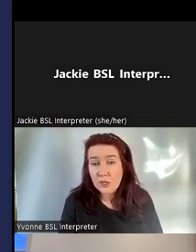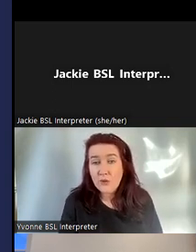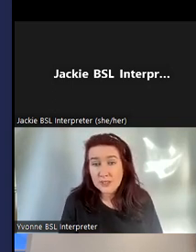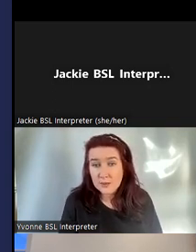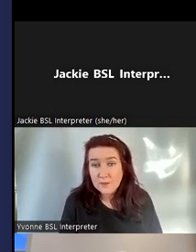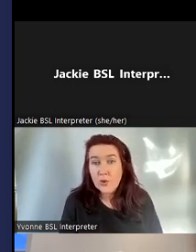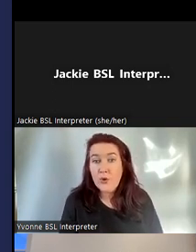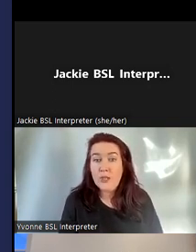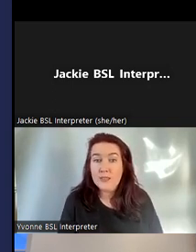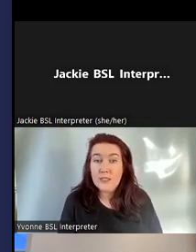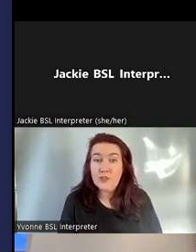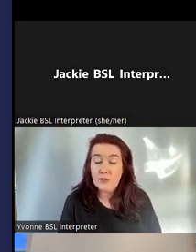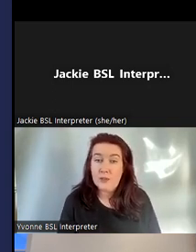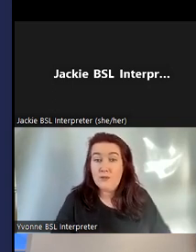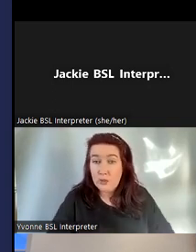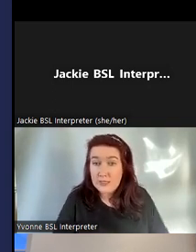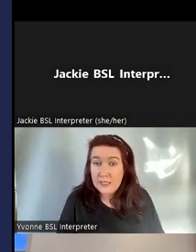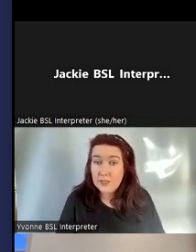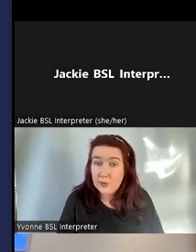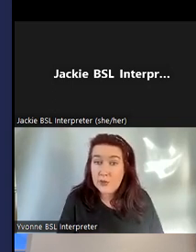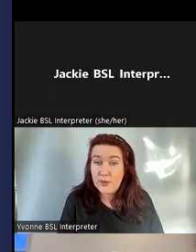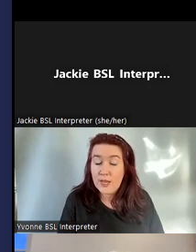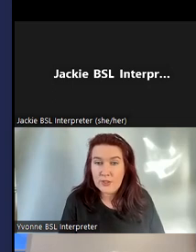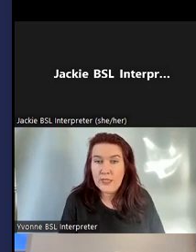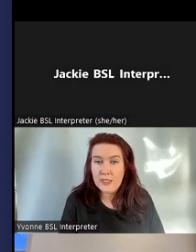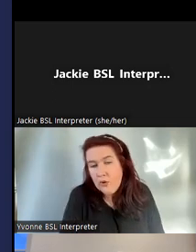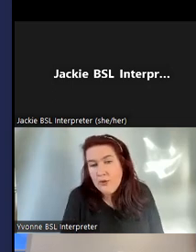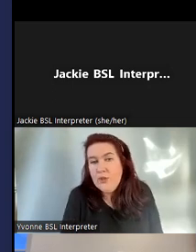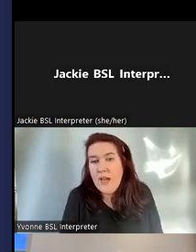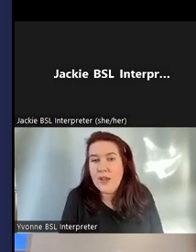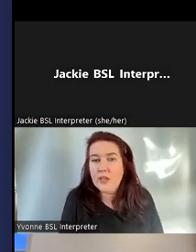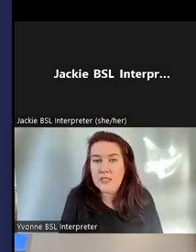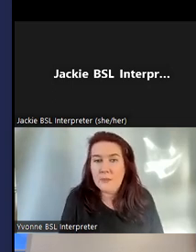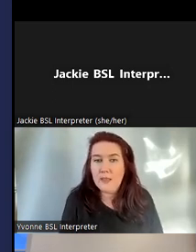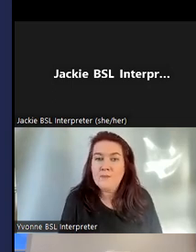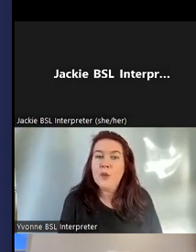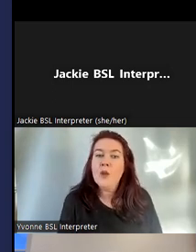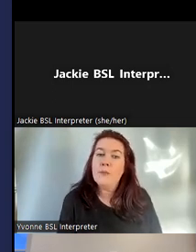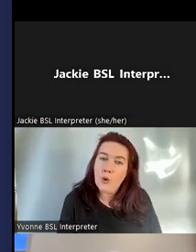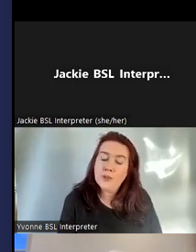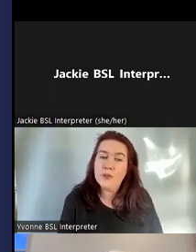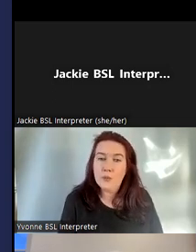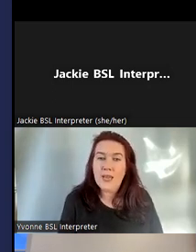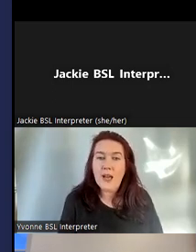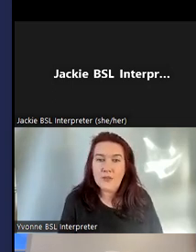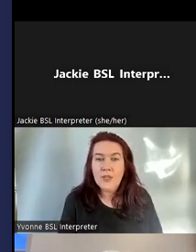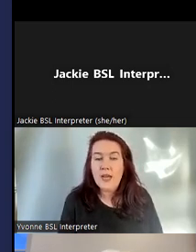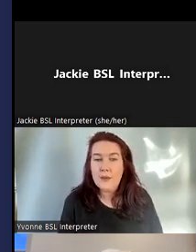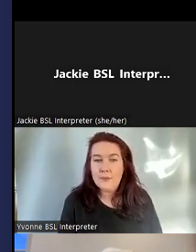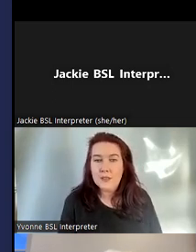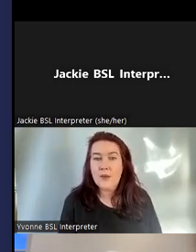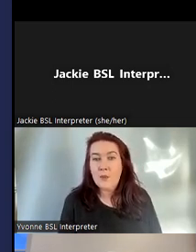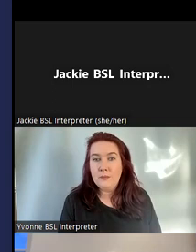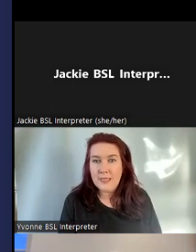cataloguing officer who can teach the volunteers how to do that training how to do that record keeping but also that we have